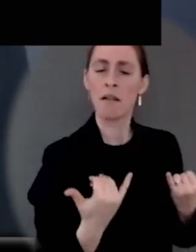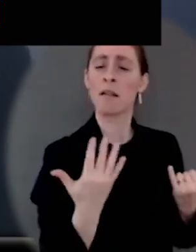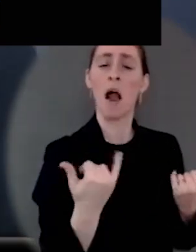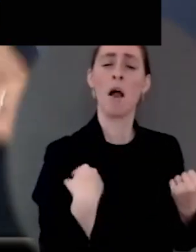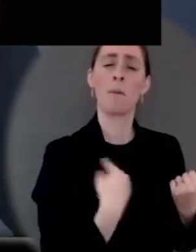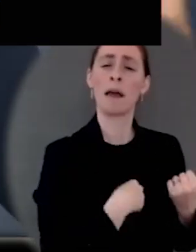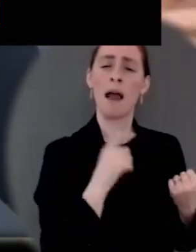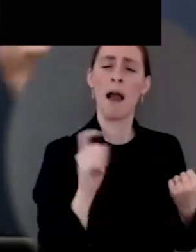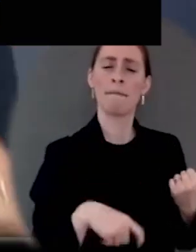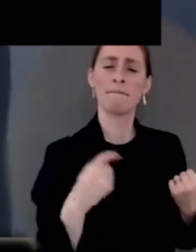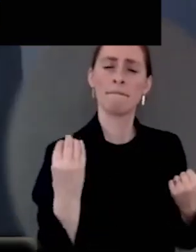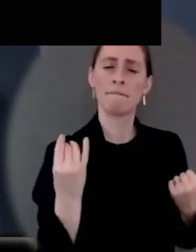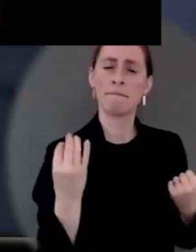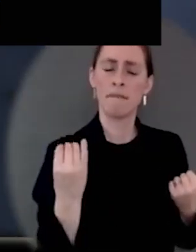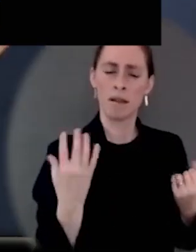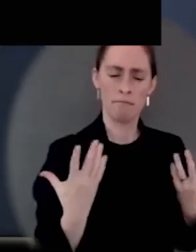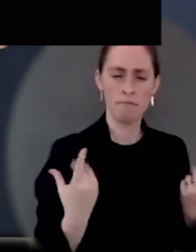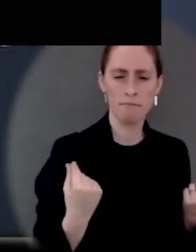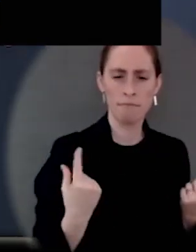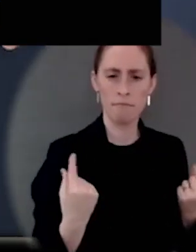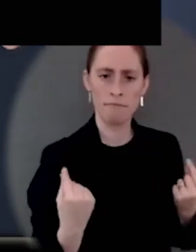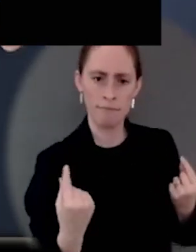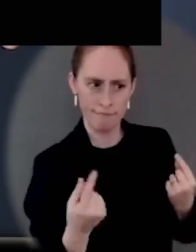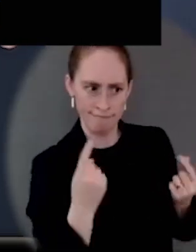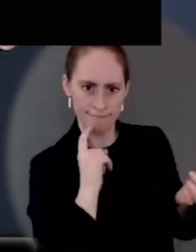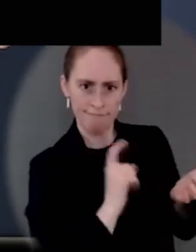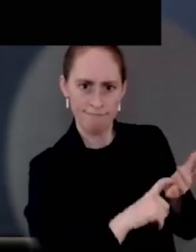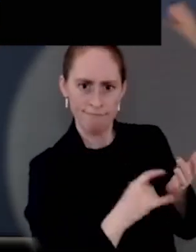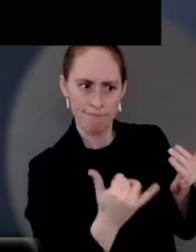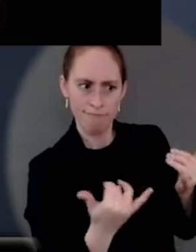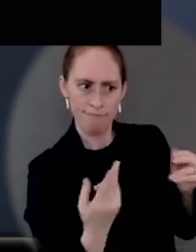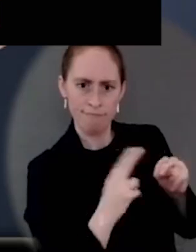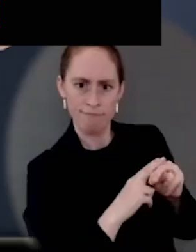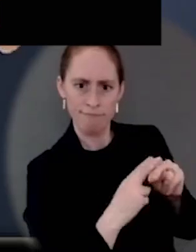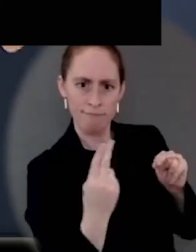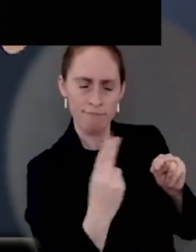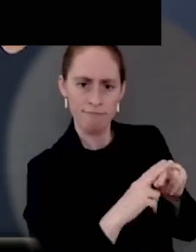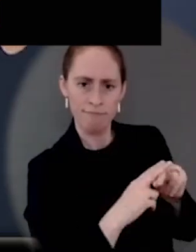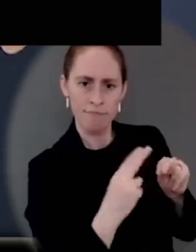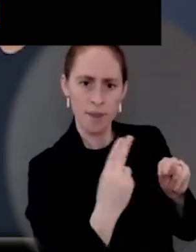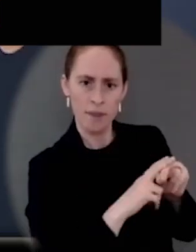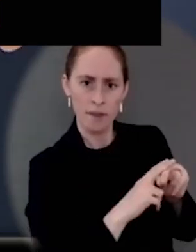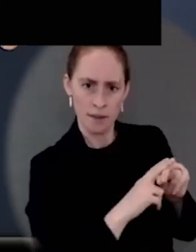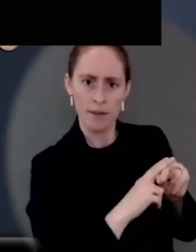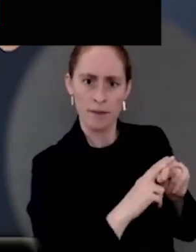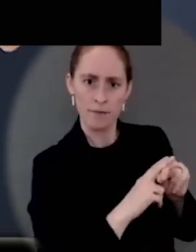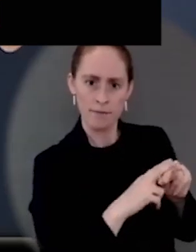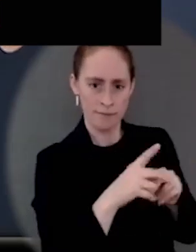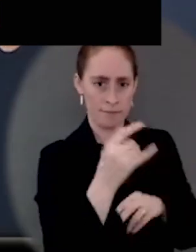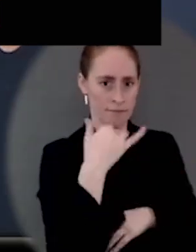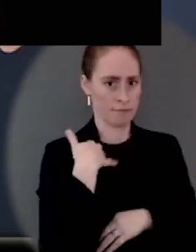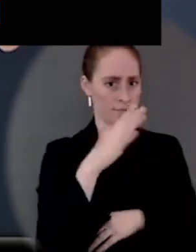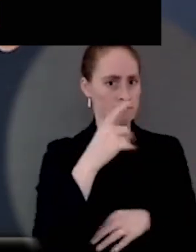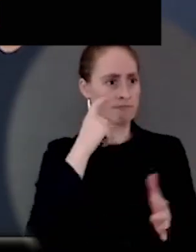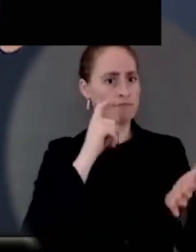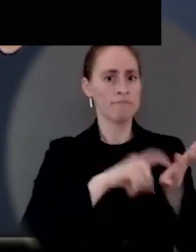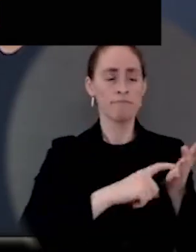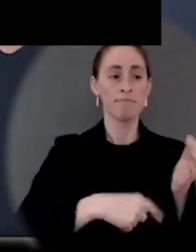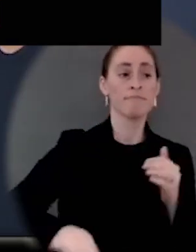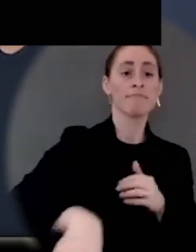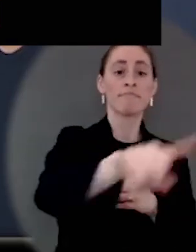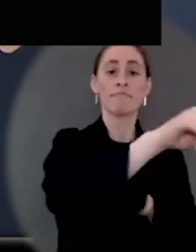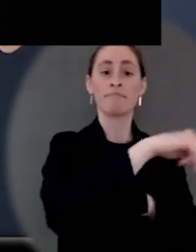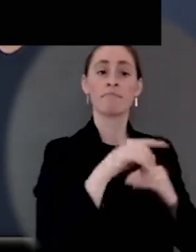costs. What is our plan to address rising costs? You saw every single Republican in the House vote